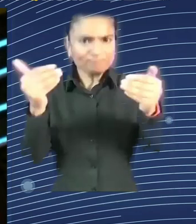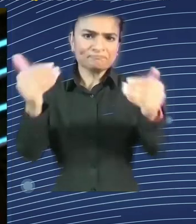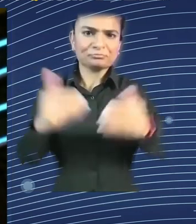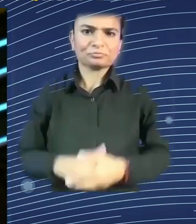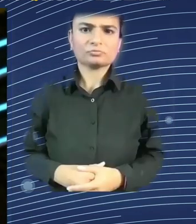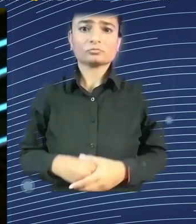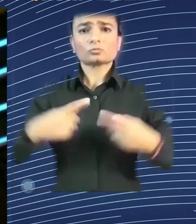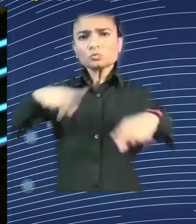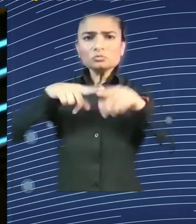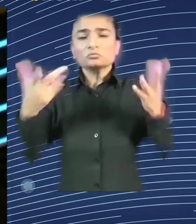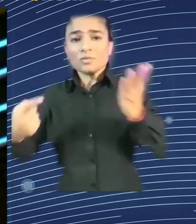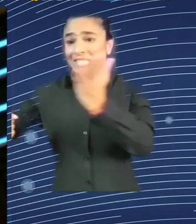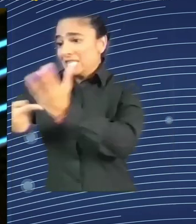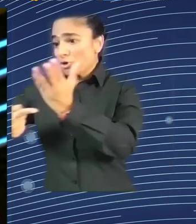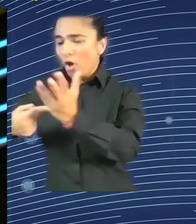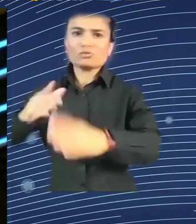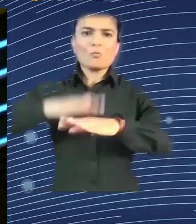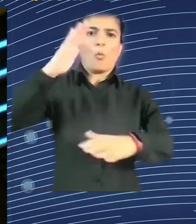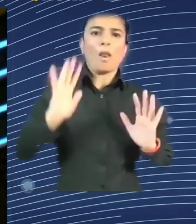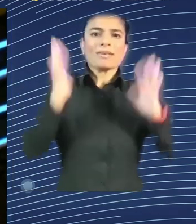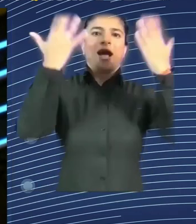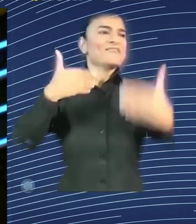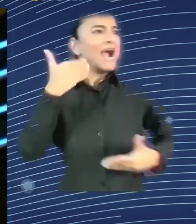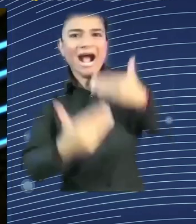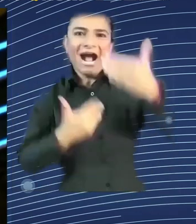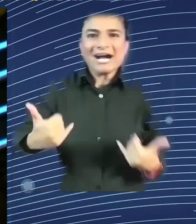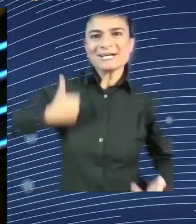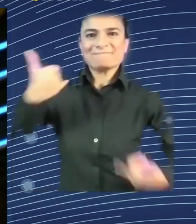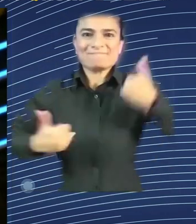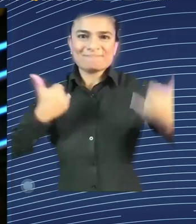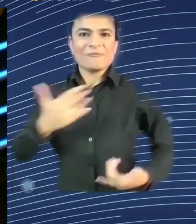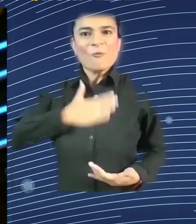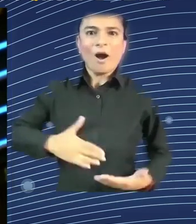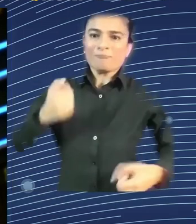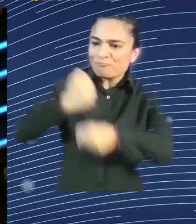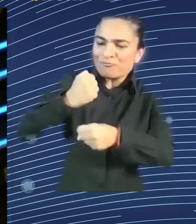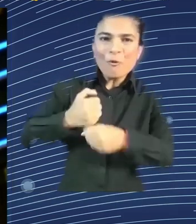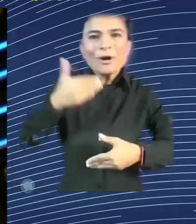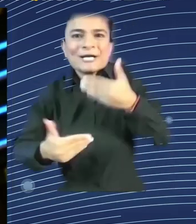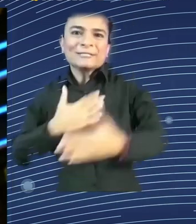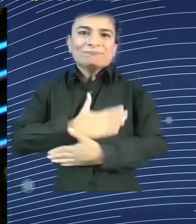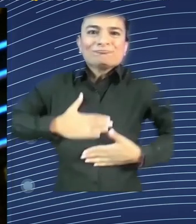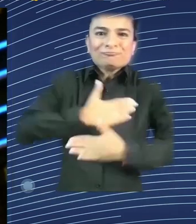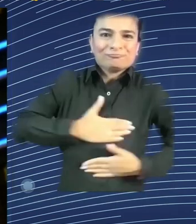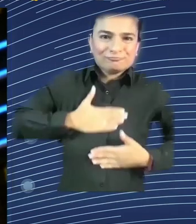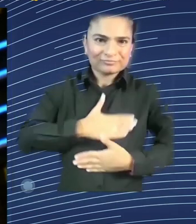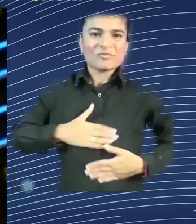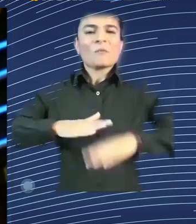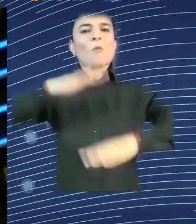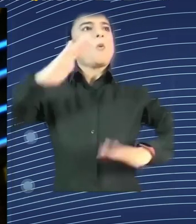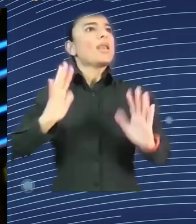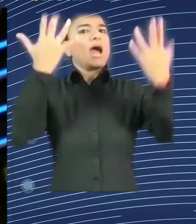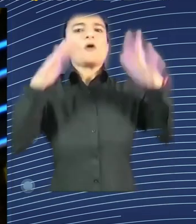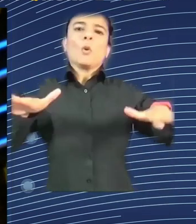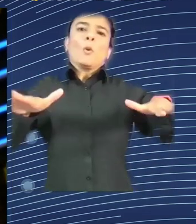relaxed lives. Right now, we are being made perfect consumers on the internet and perfect workers in the workplace. We don't have